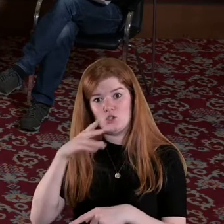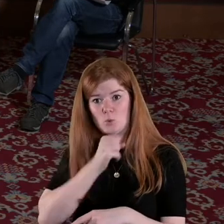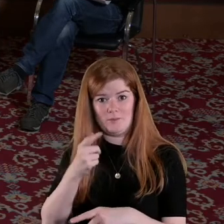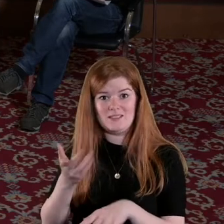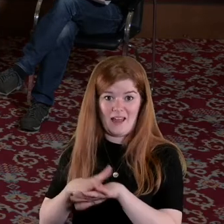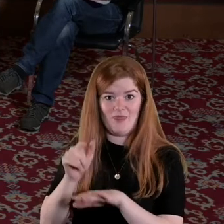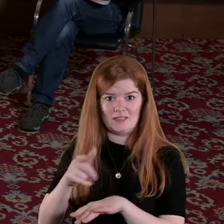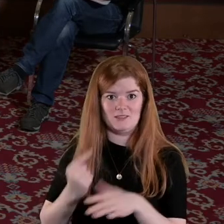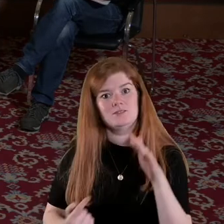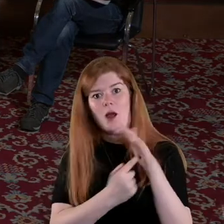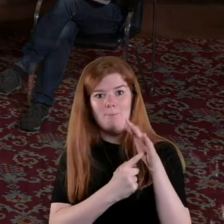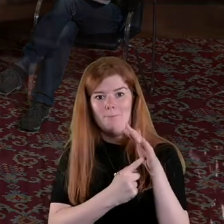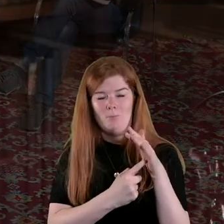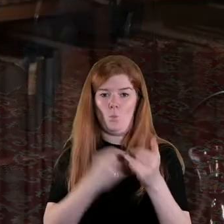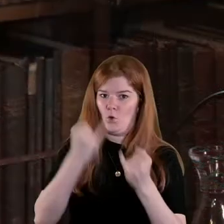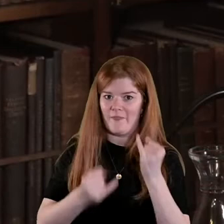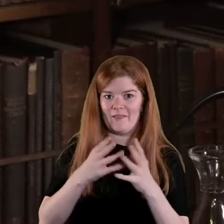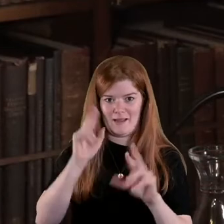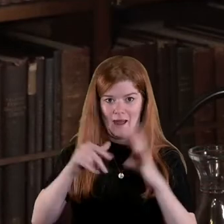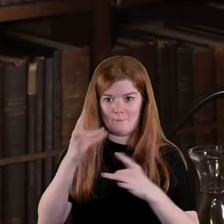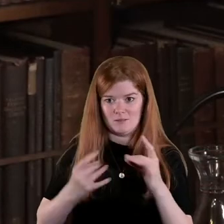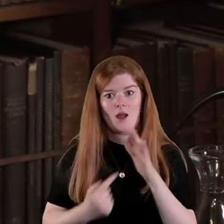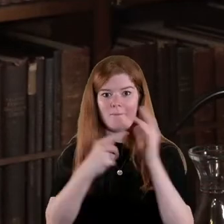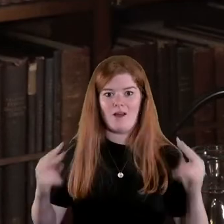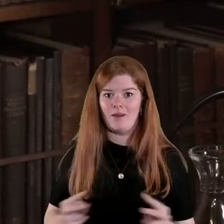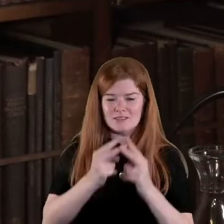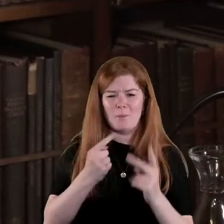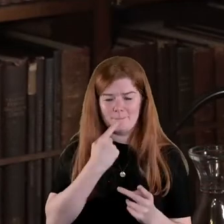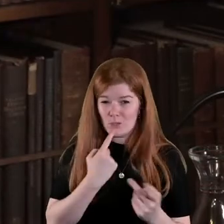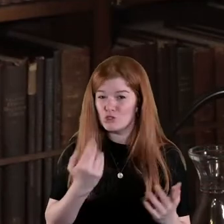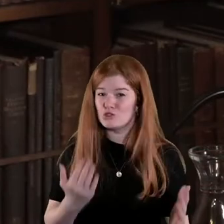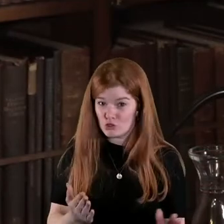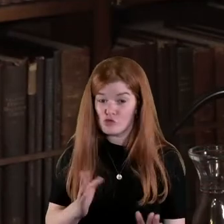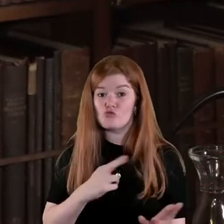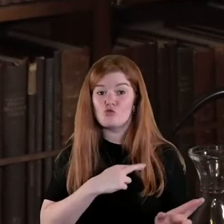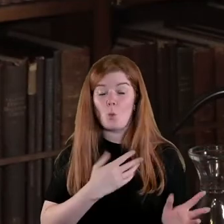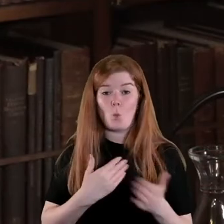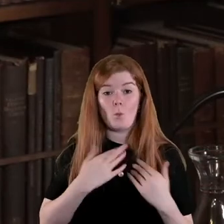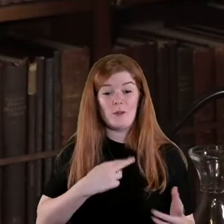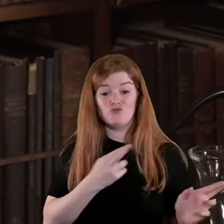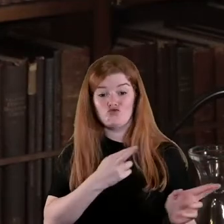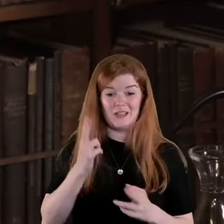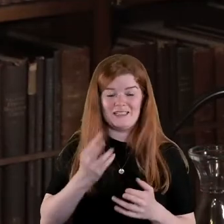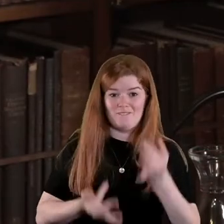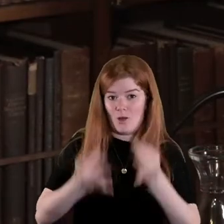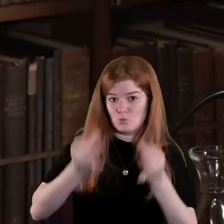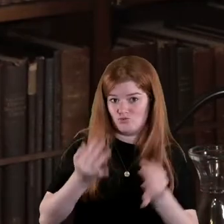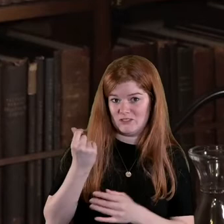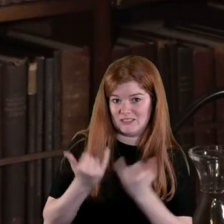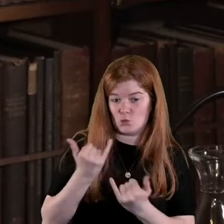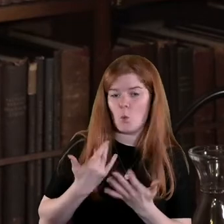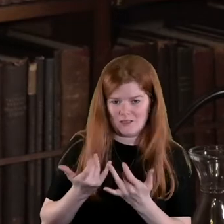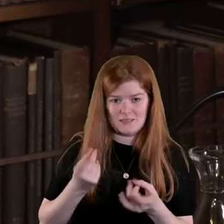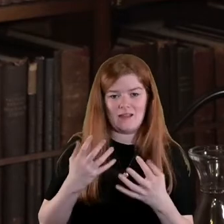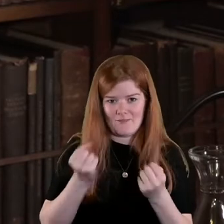lethal violence but what has been rediscovered in recent years has been that there were